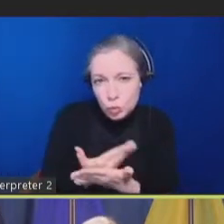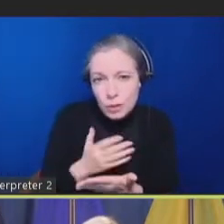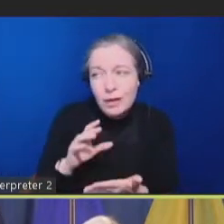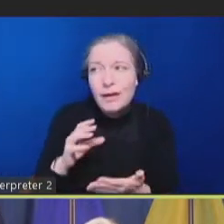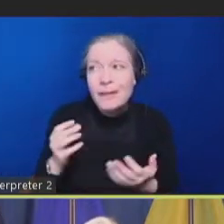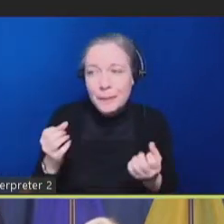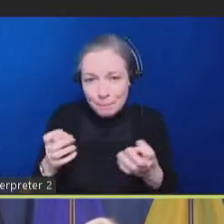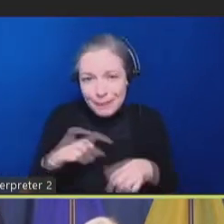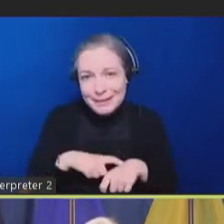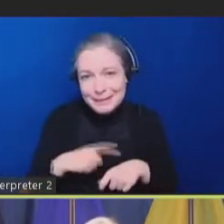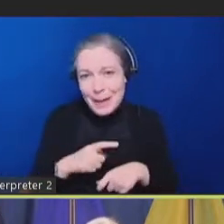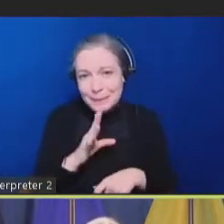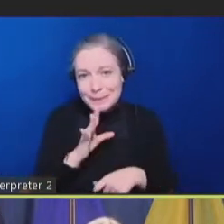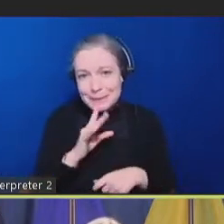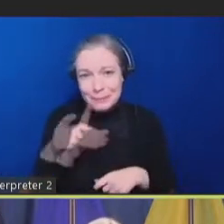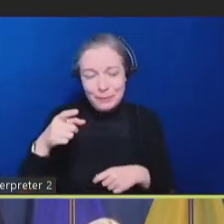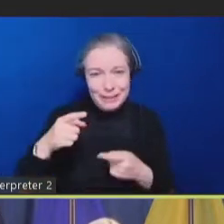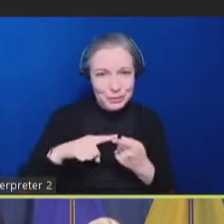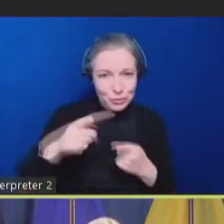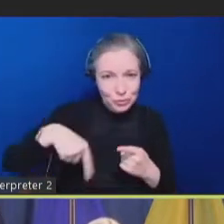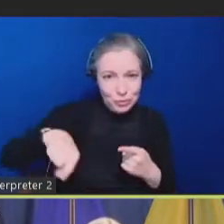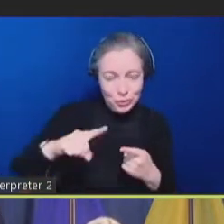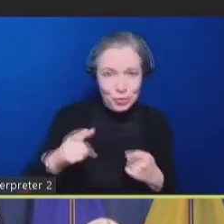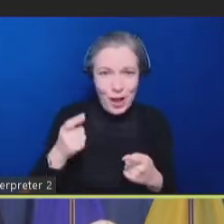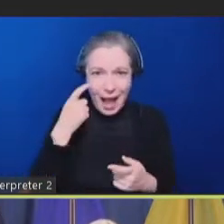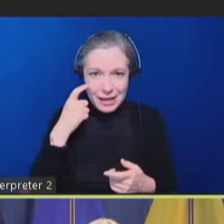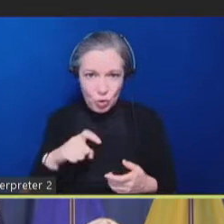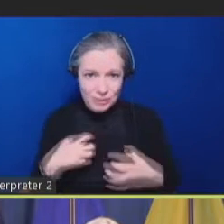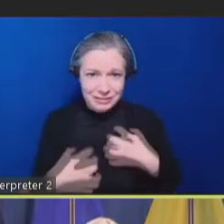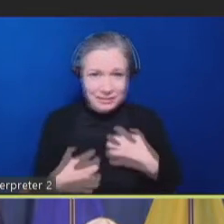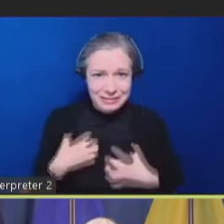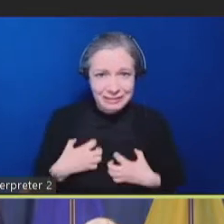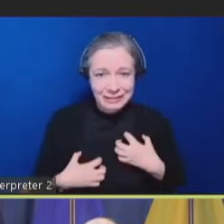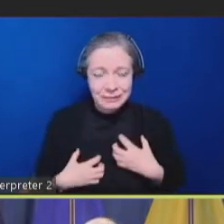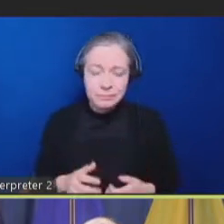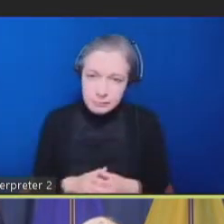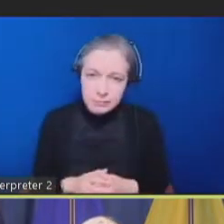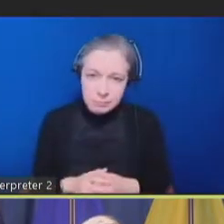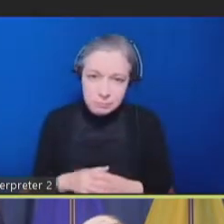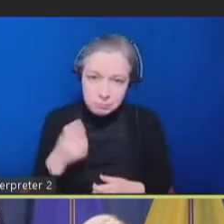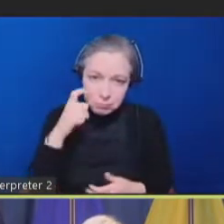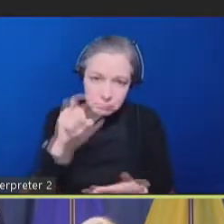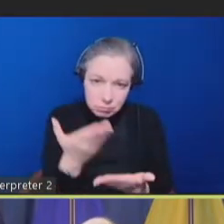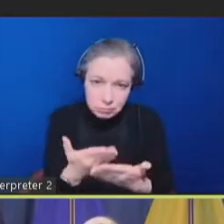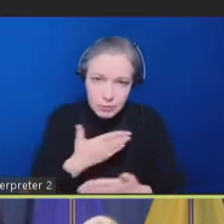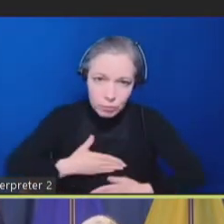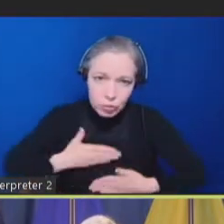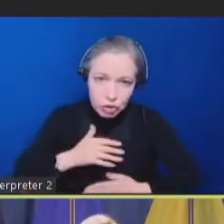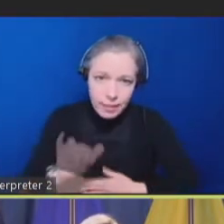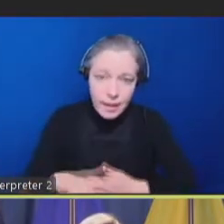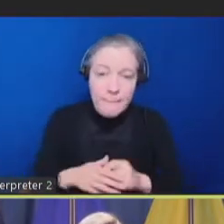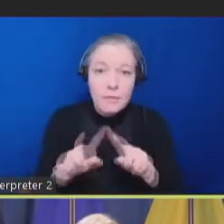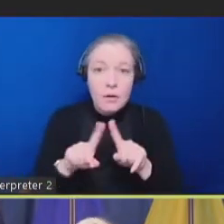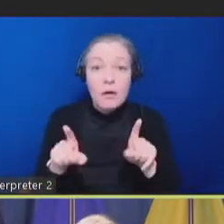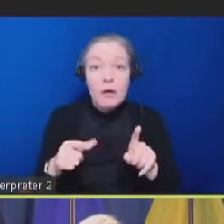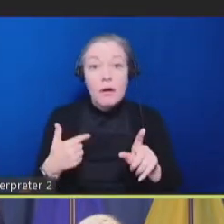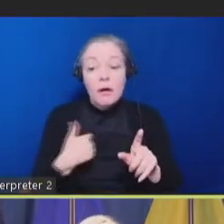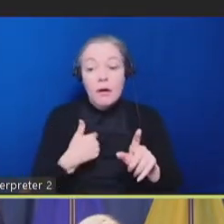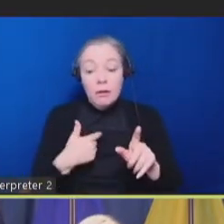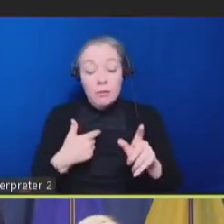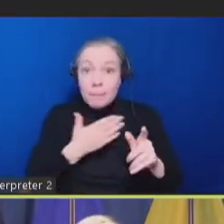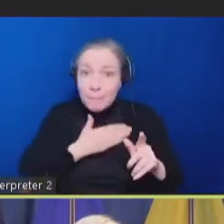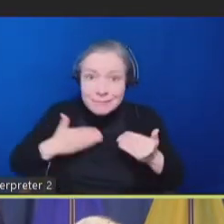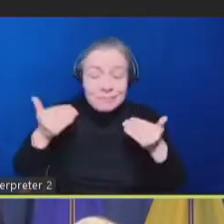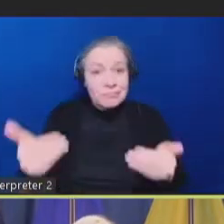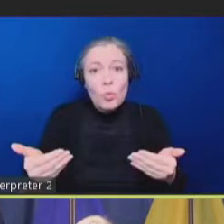groups, there's some level of discomfort. I appreciate that. But do outreach. Work with groups